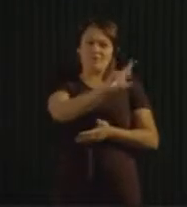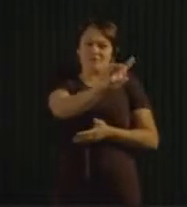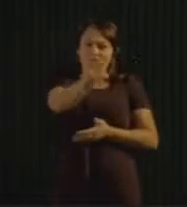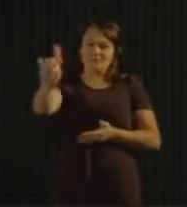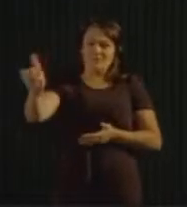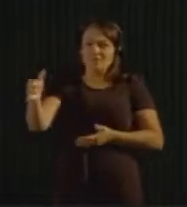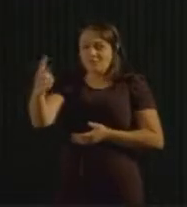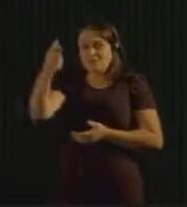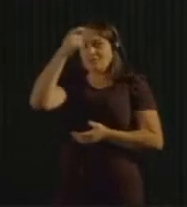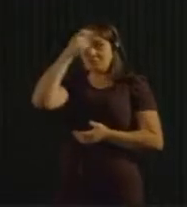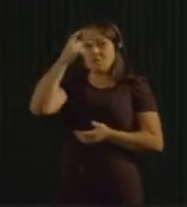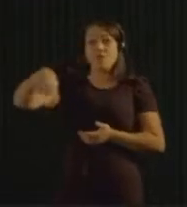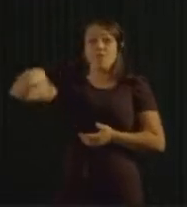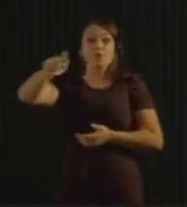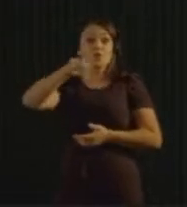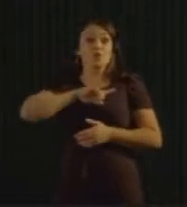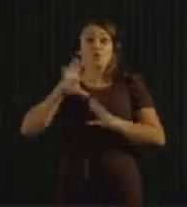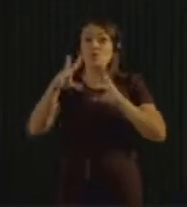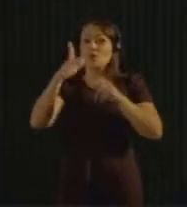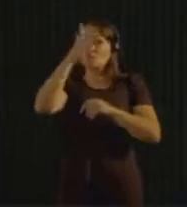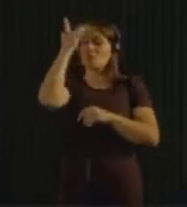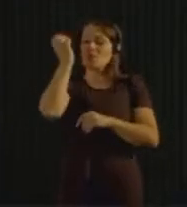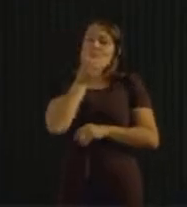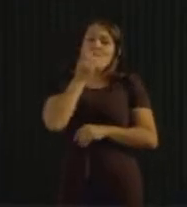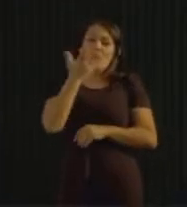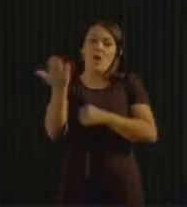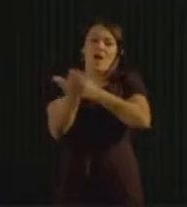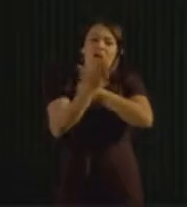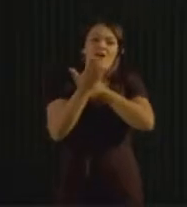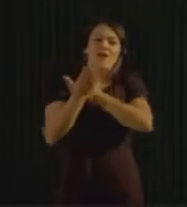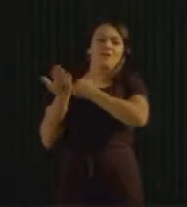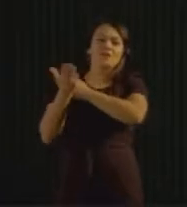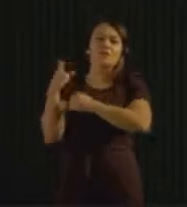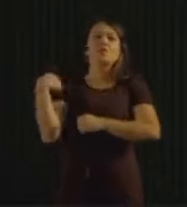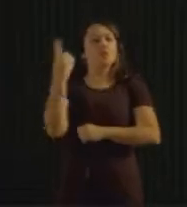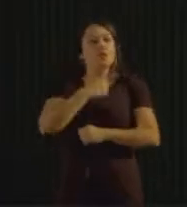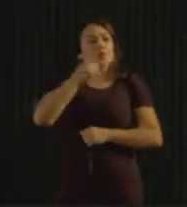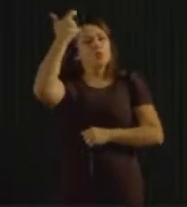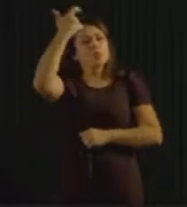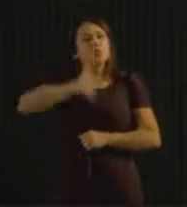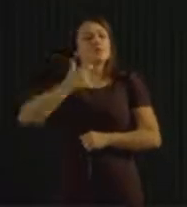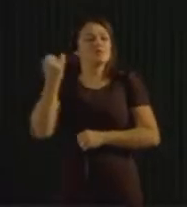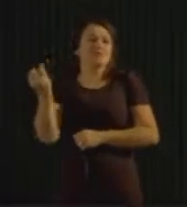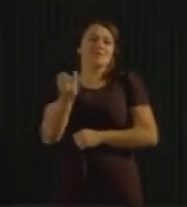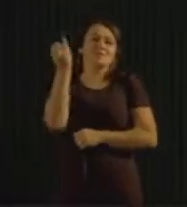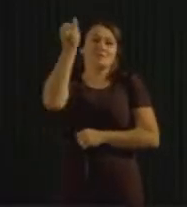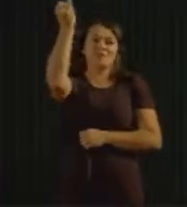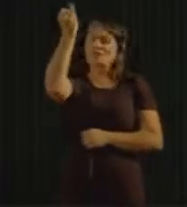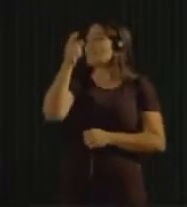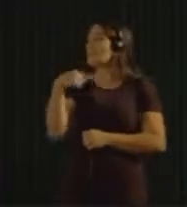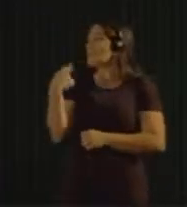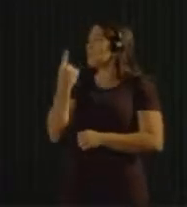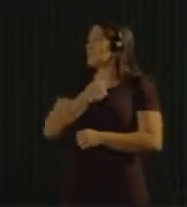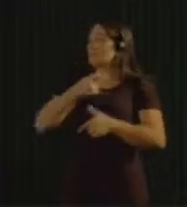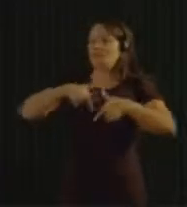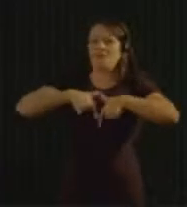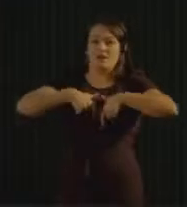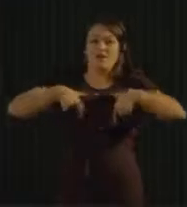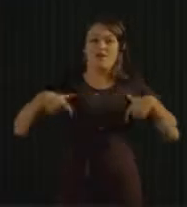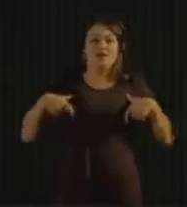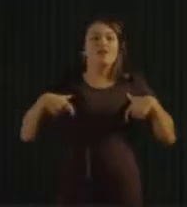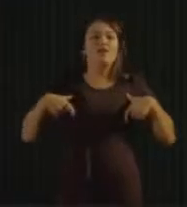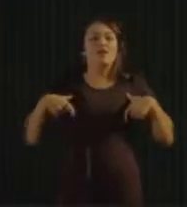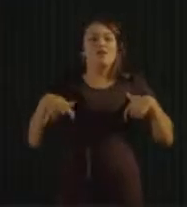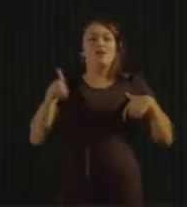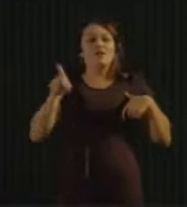Remember, everybody counts. We are all shareholders. We have our T-shirt here, which is done a long time ago. say,